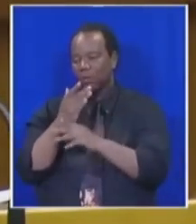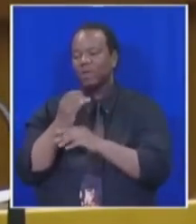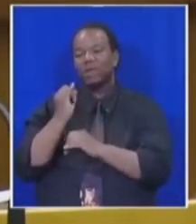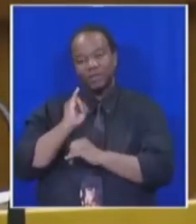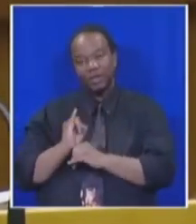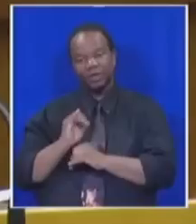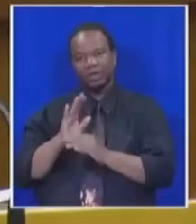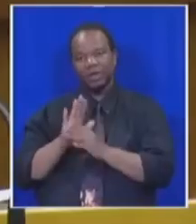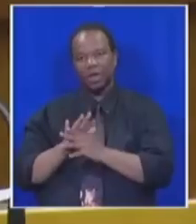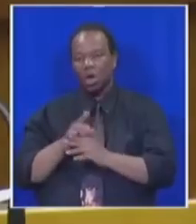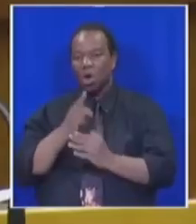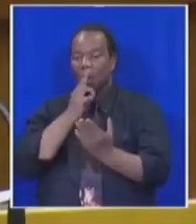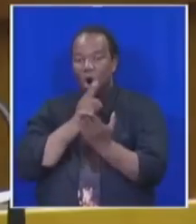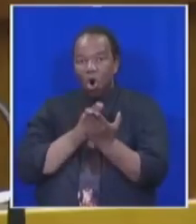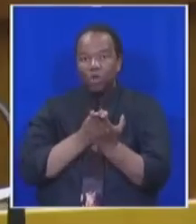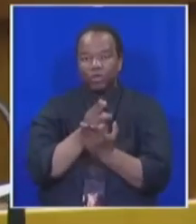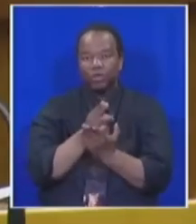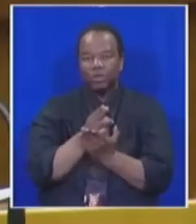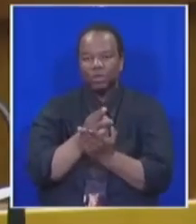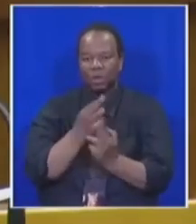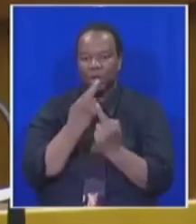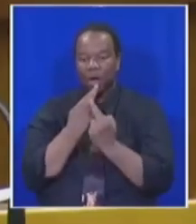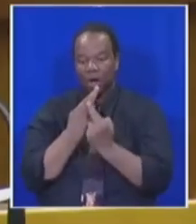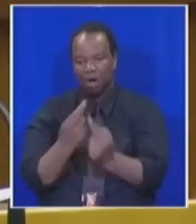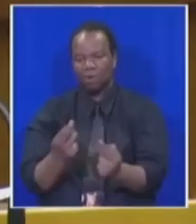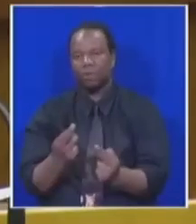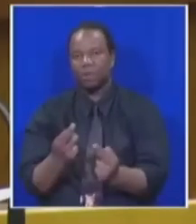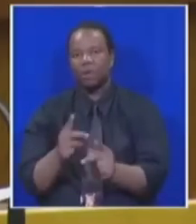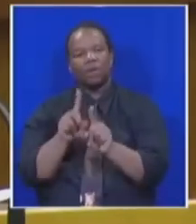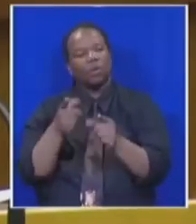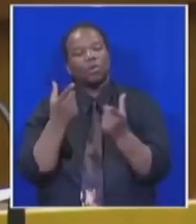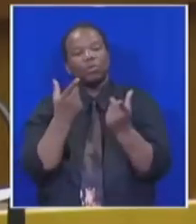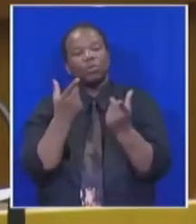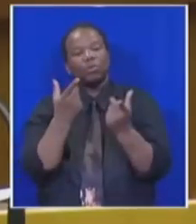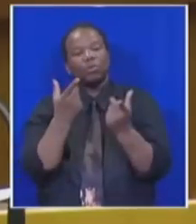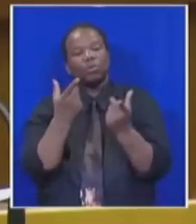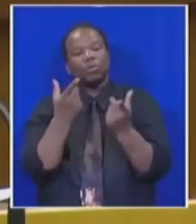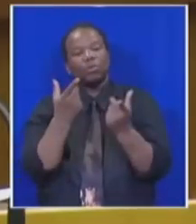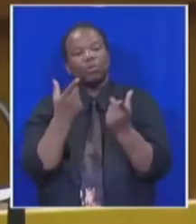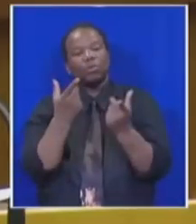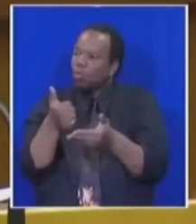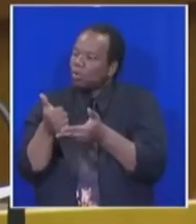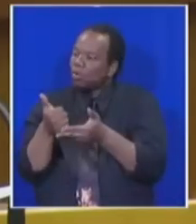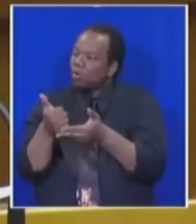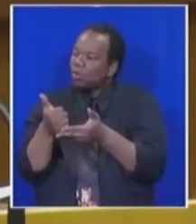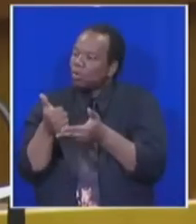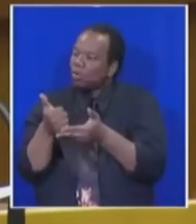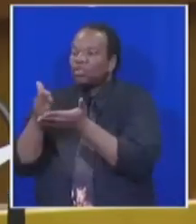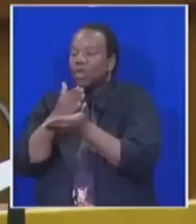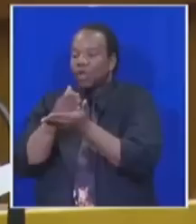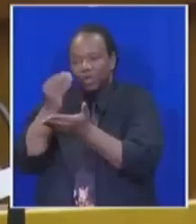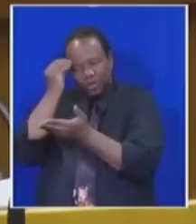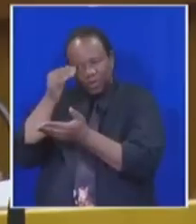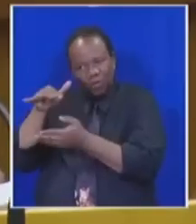and accountability, and to ensure that their efforts are directed towards the shared interests of all